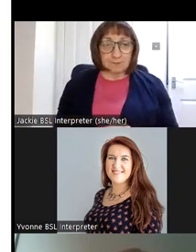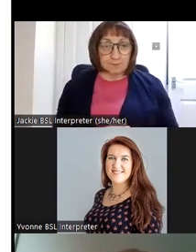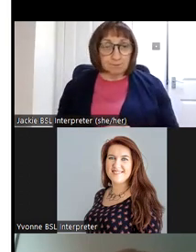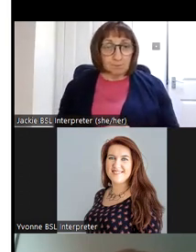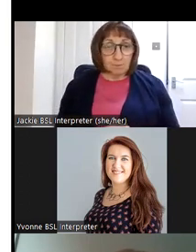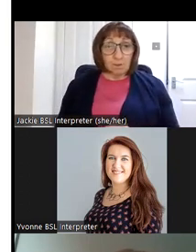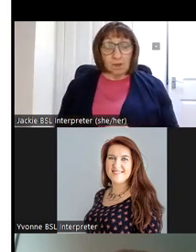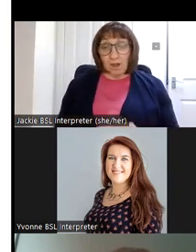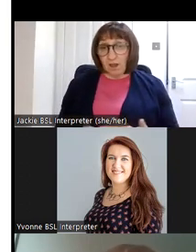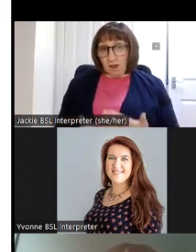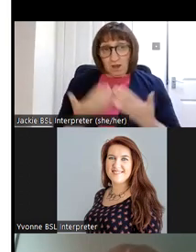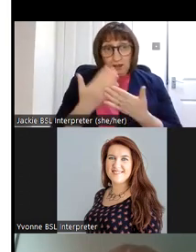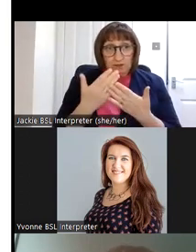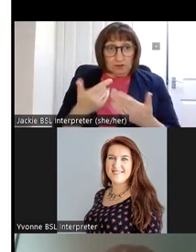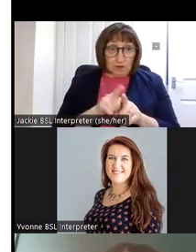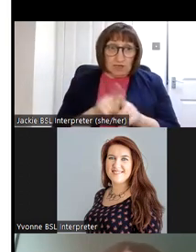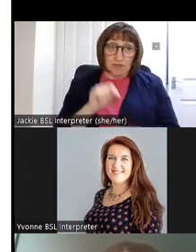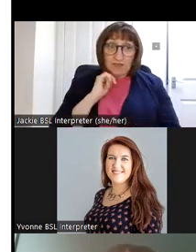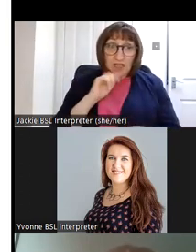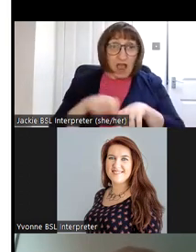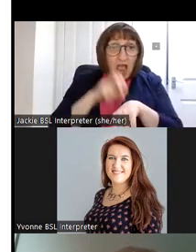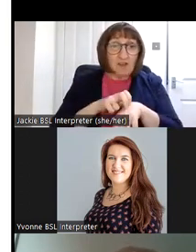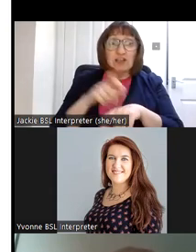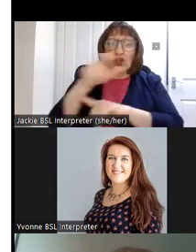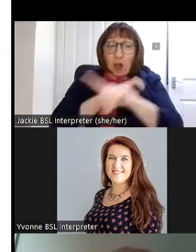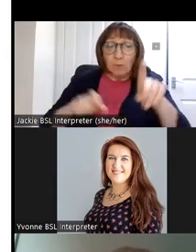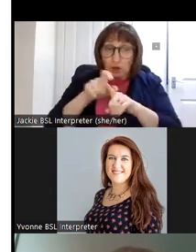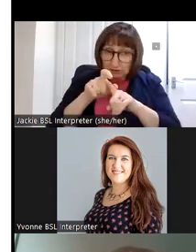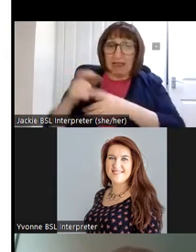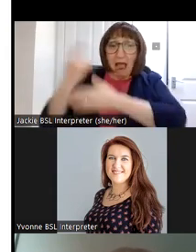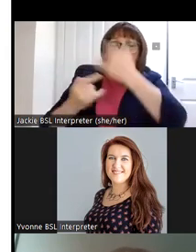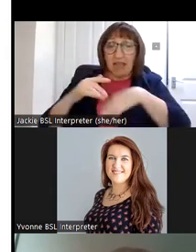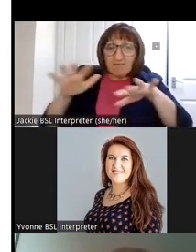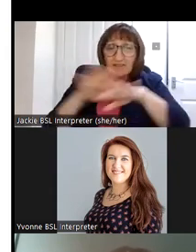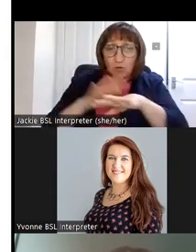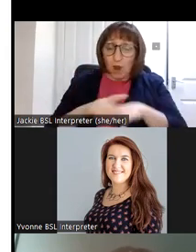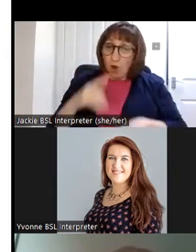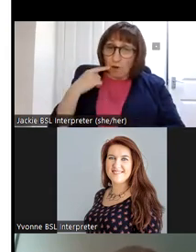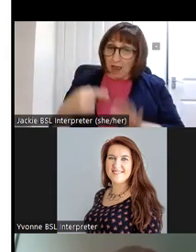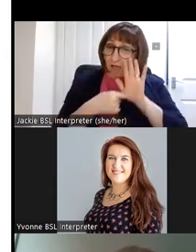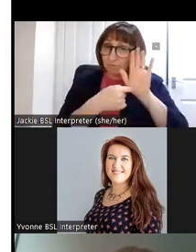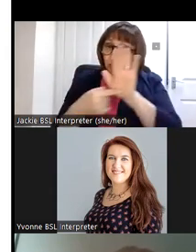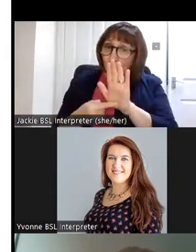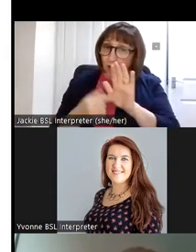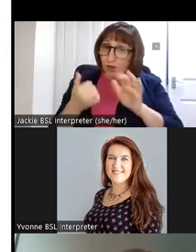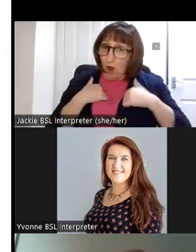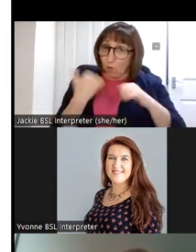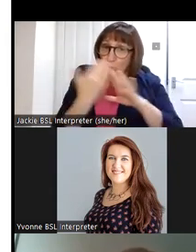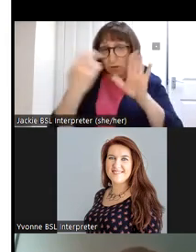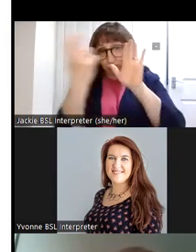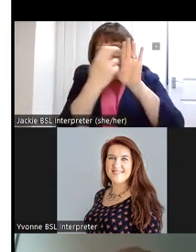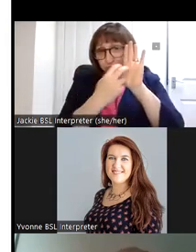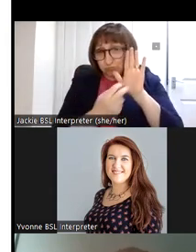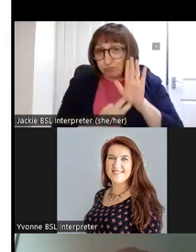so thanks to ICANN the Irish Community Archive Network we have this platform to showcase our work and it's a go-to